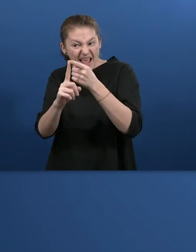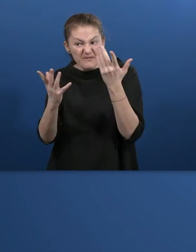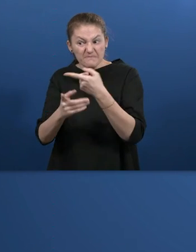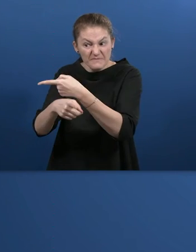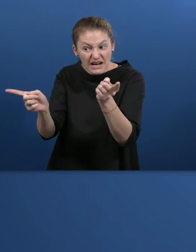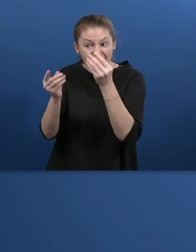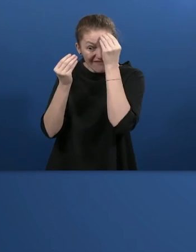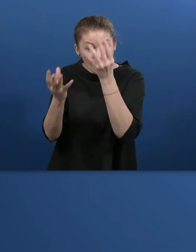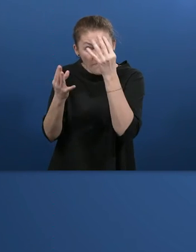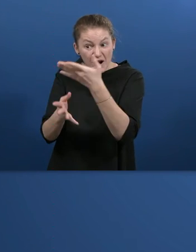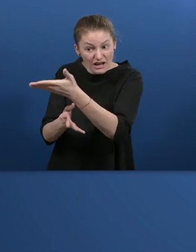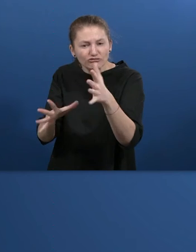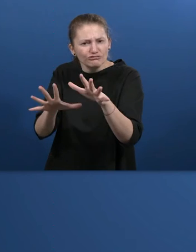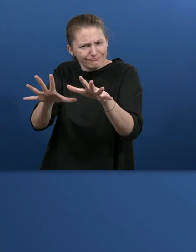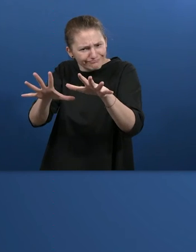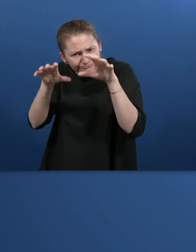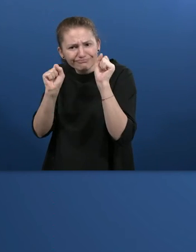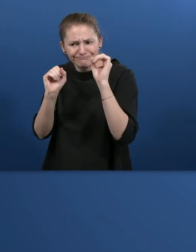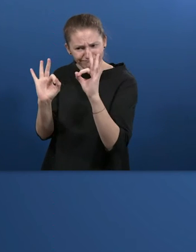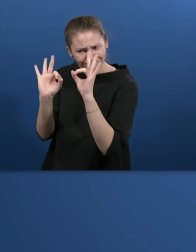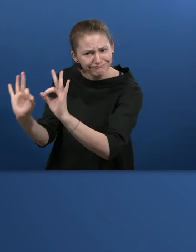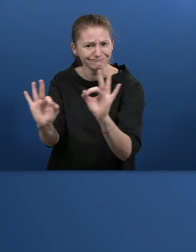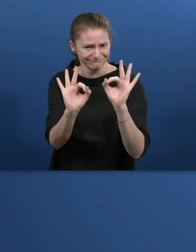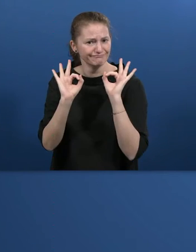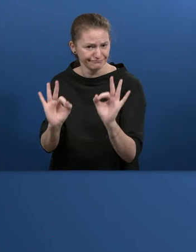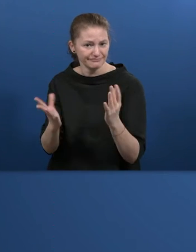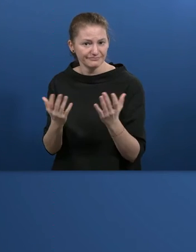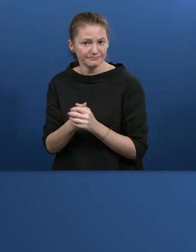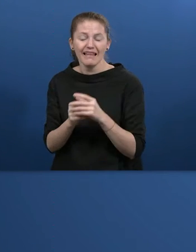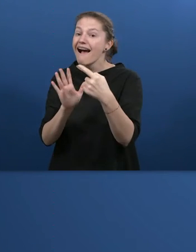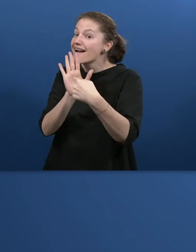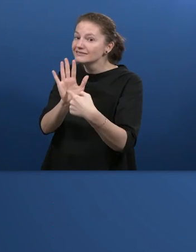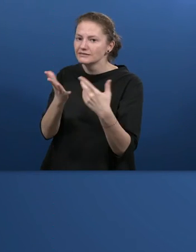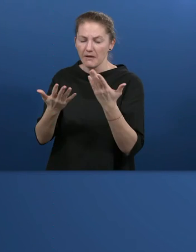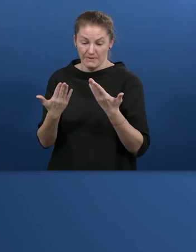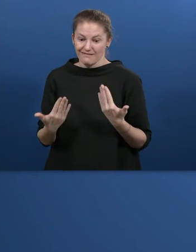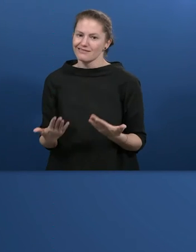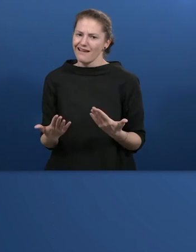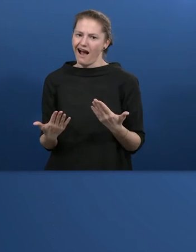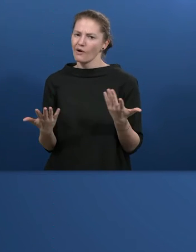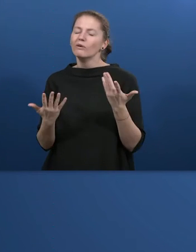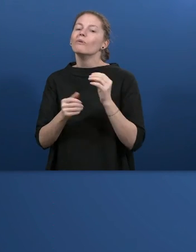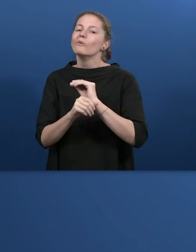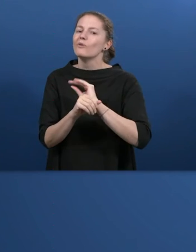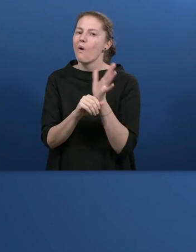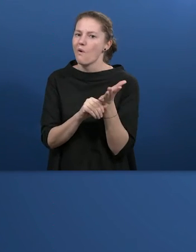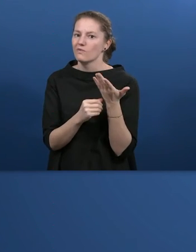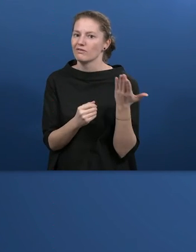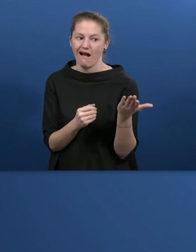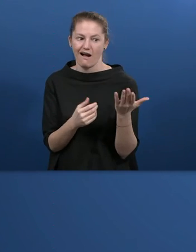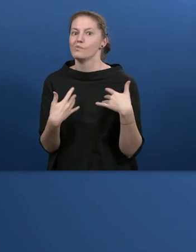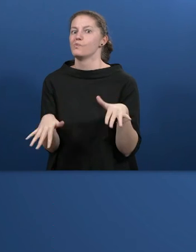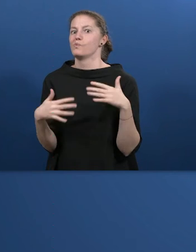Like, as we can see now with the coronavirus, it's really important that really everybody gets the information. But